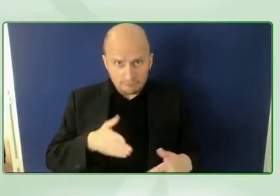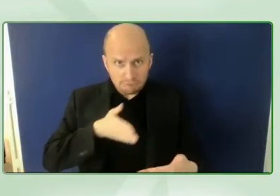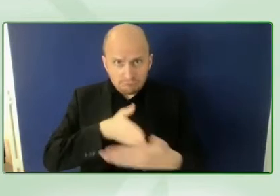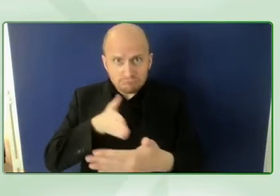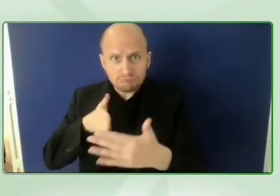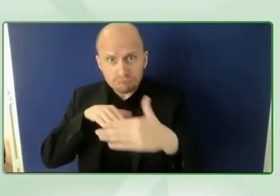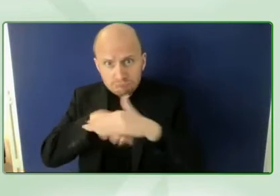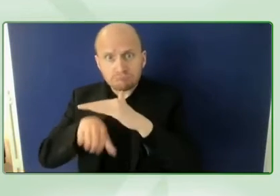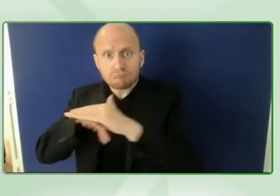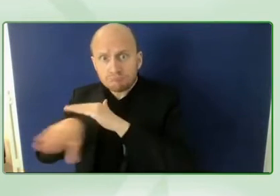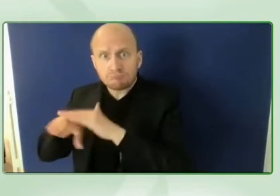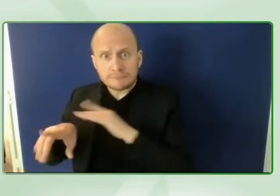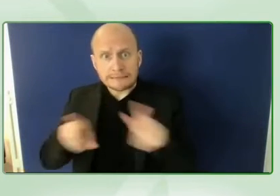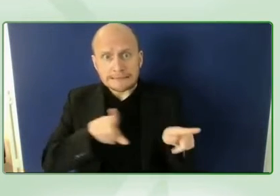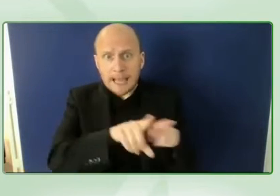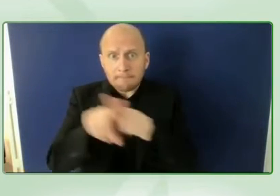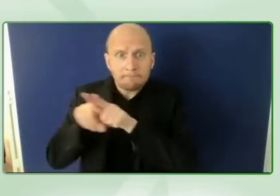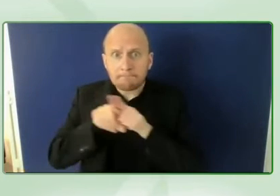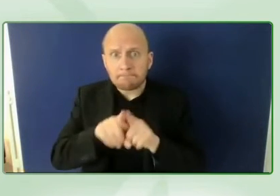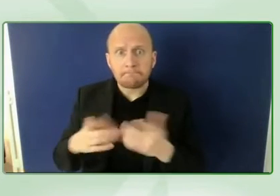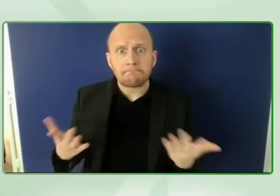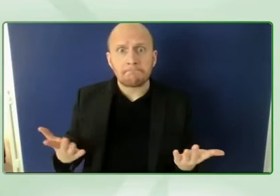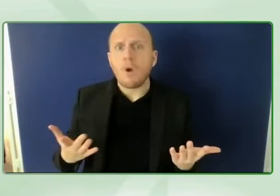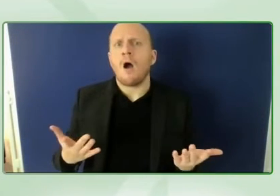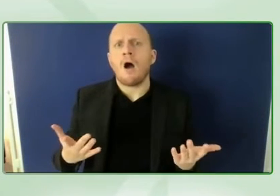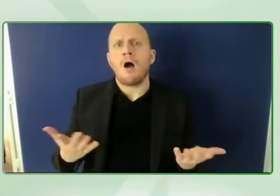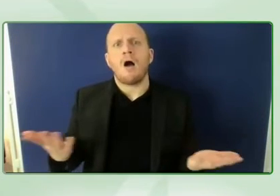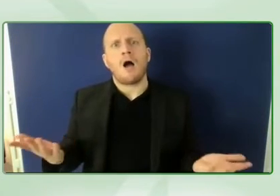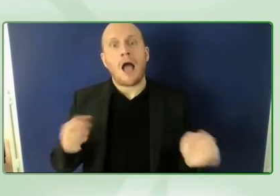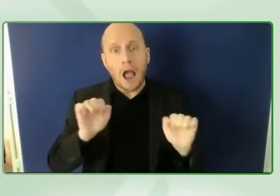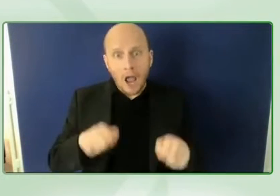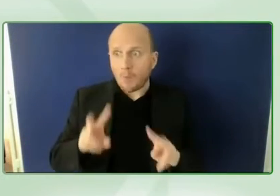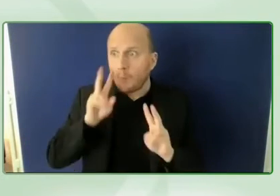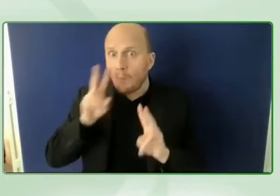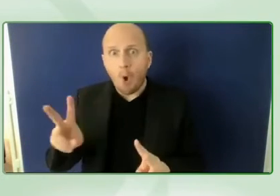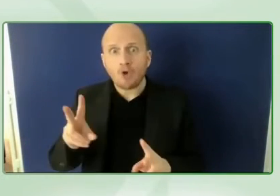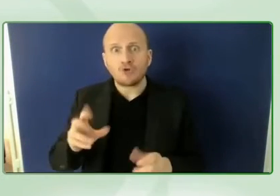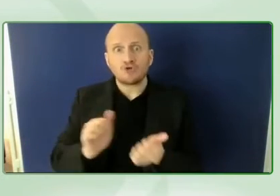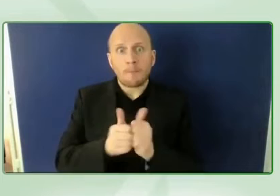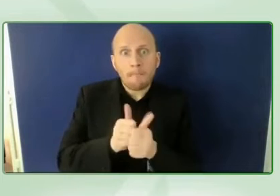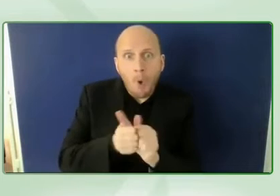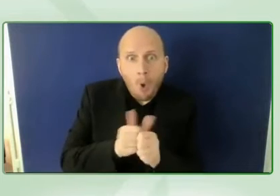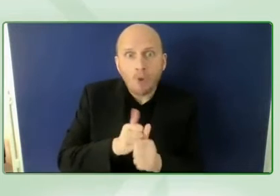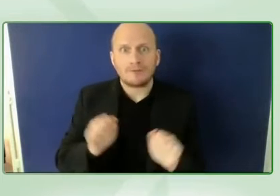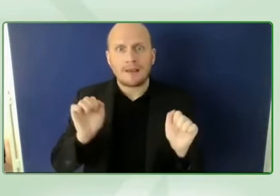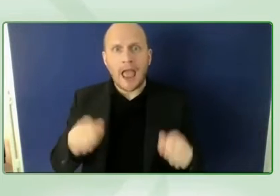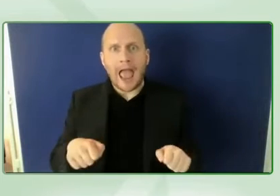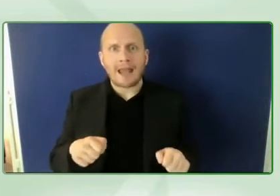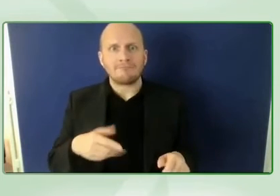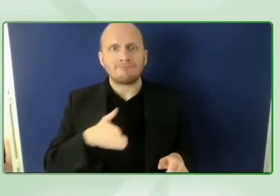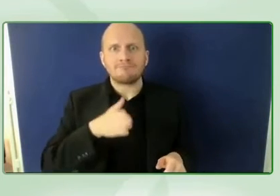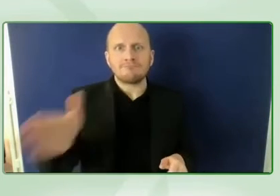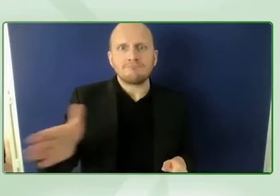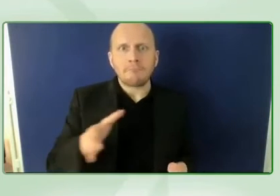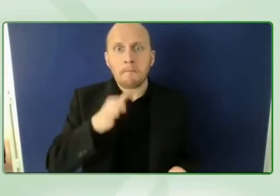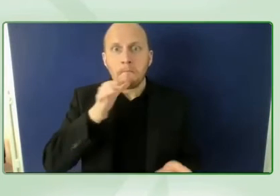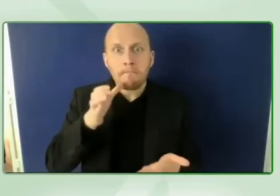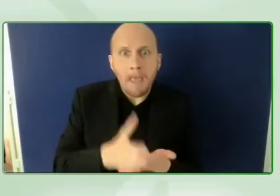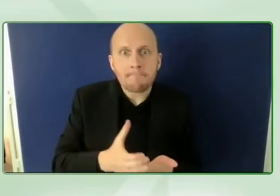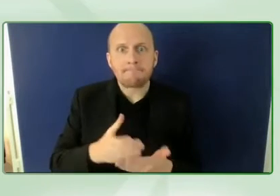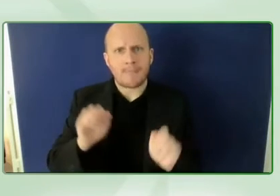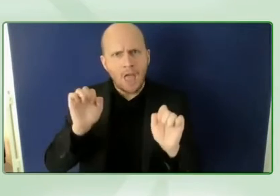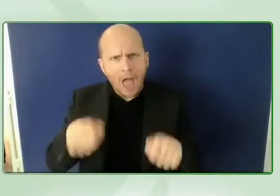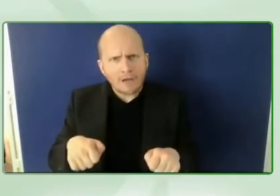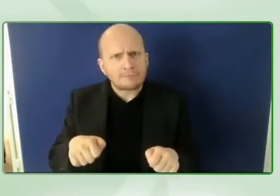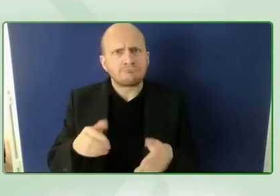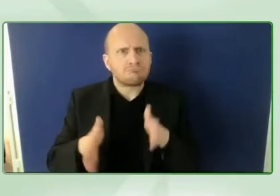transformation but i think um just look at your immediate environment and and um yeah and reflect on what the lives of persons with disabilities are